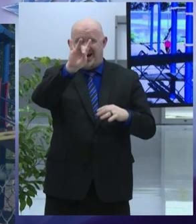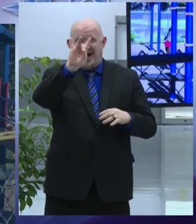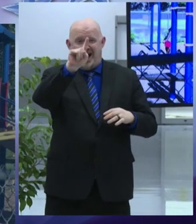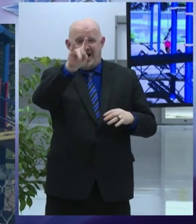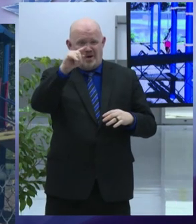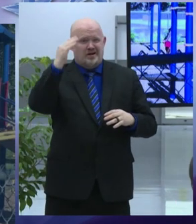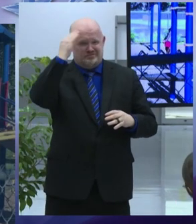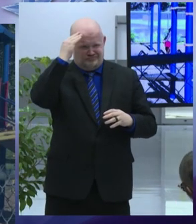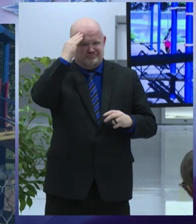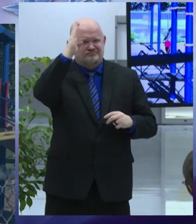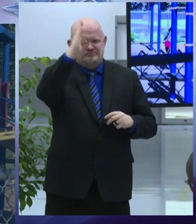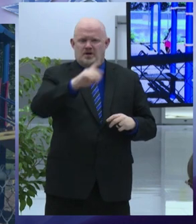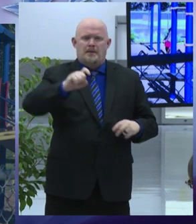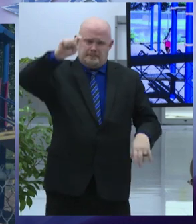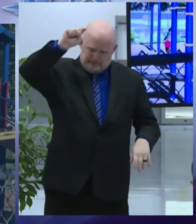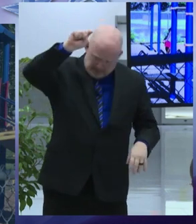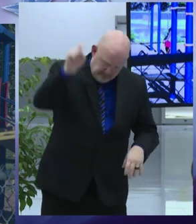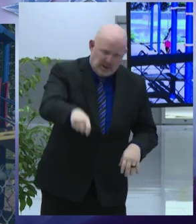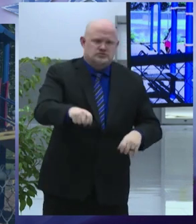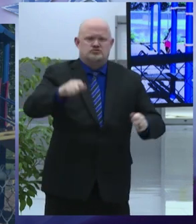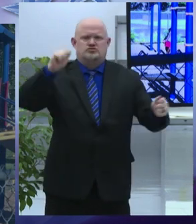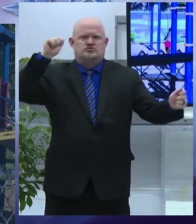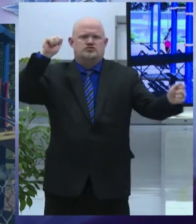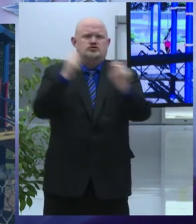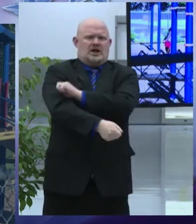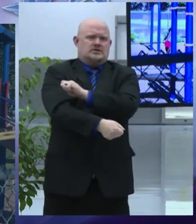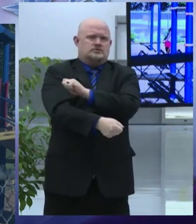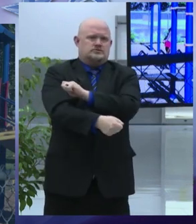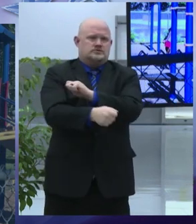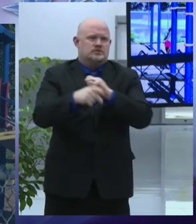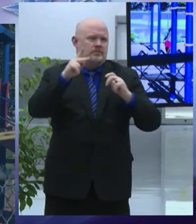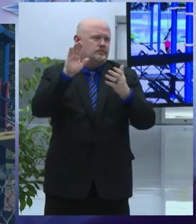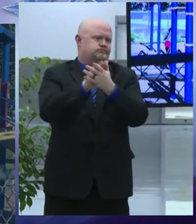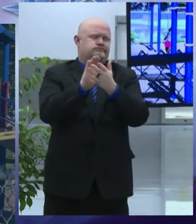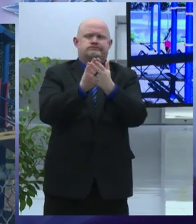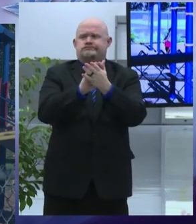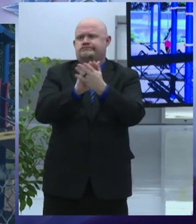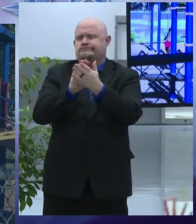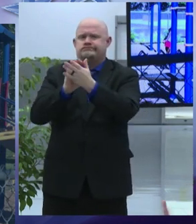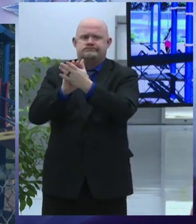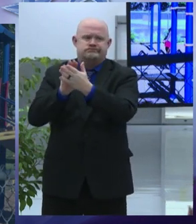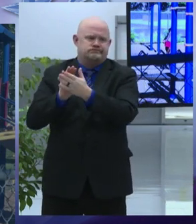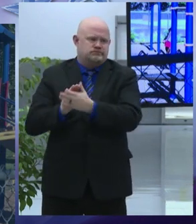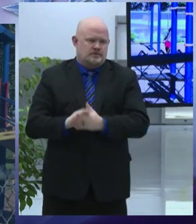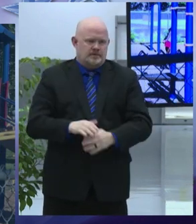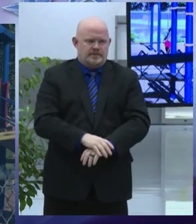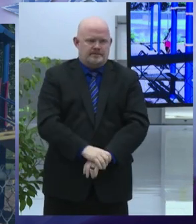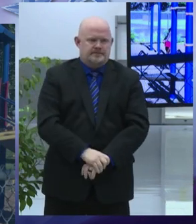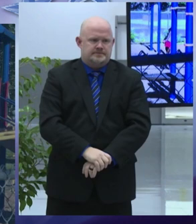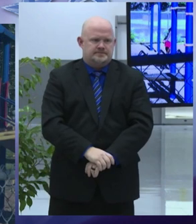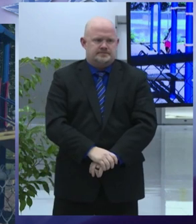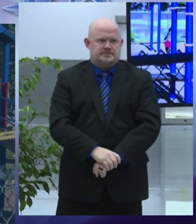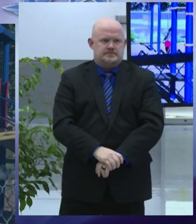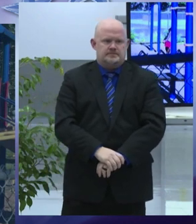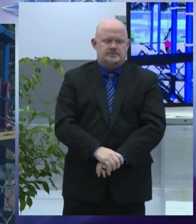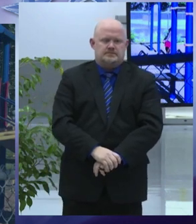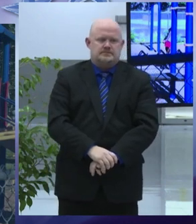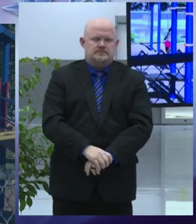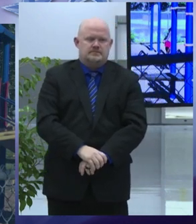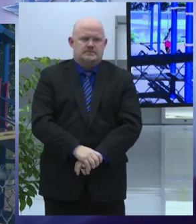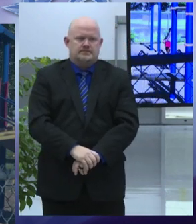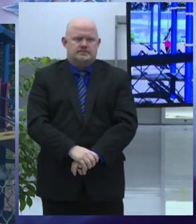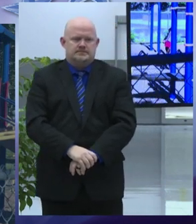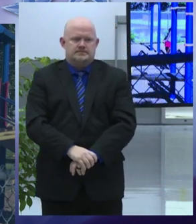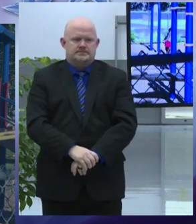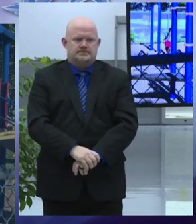under the